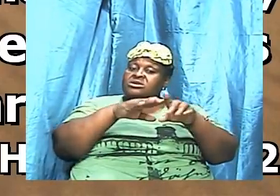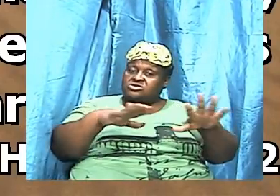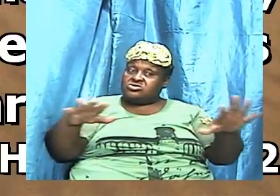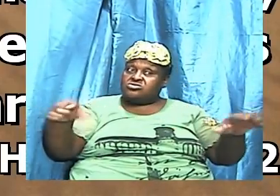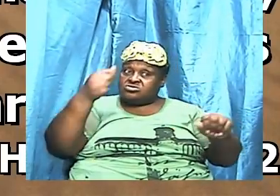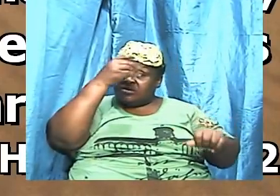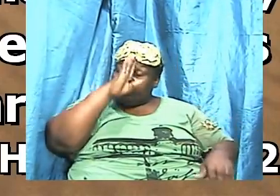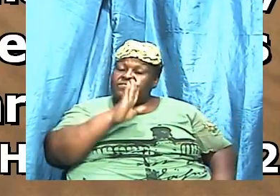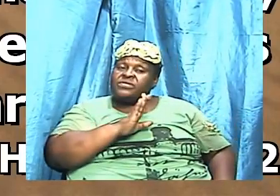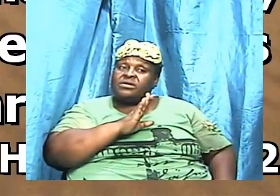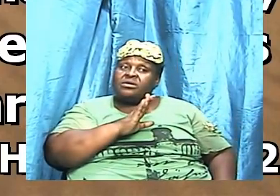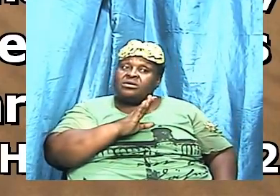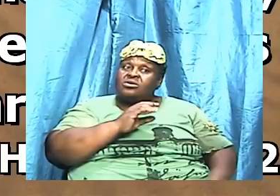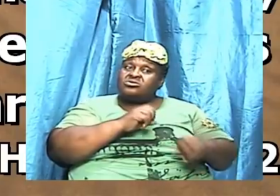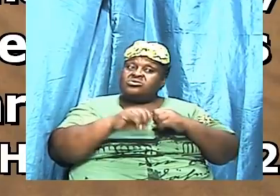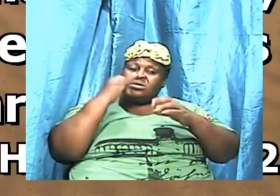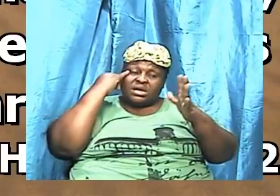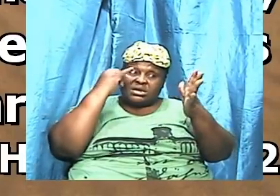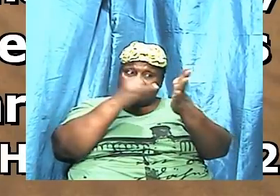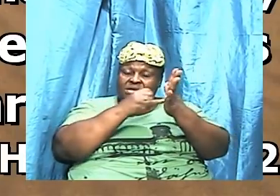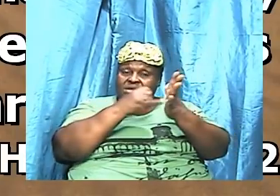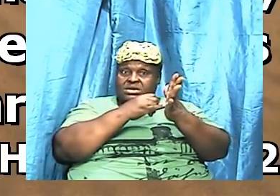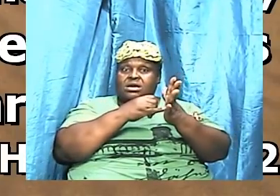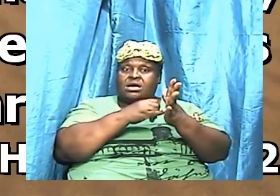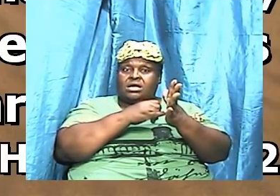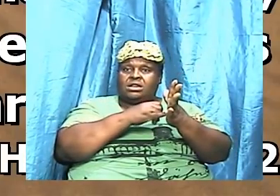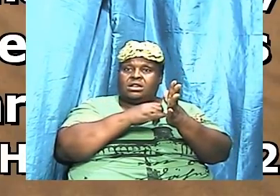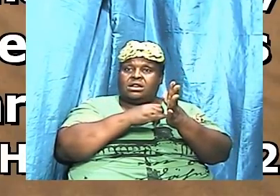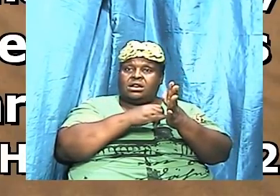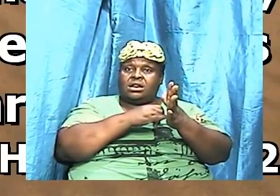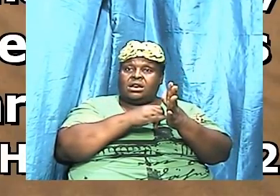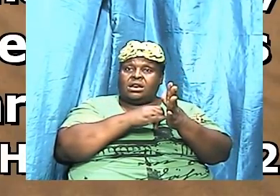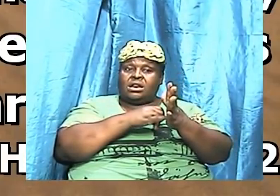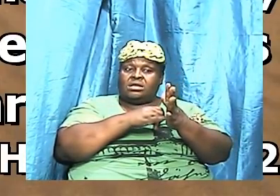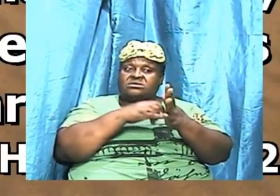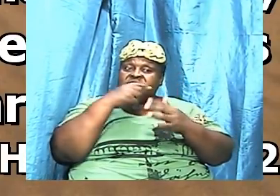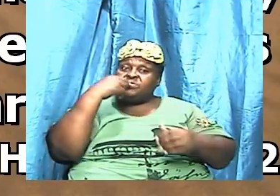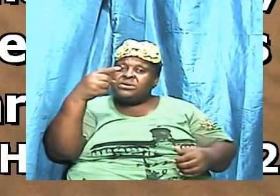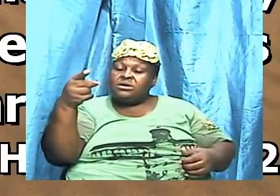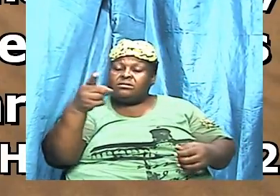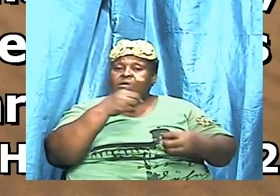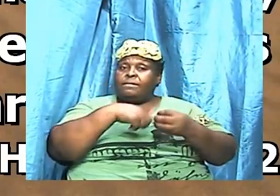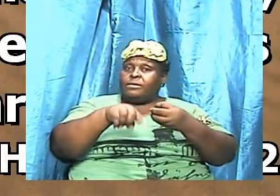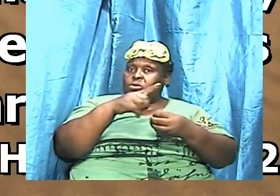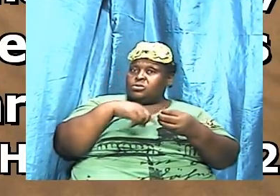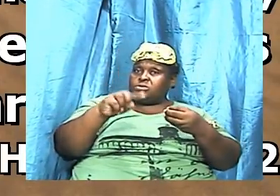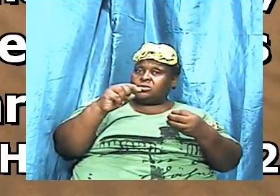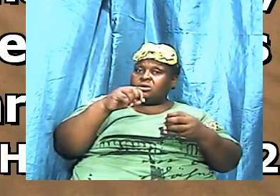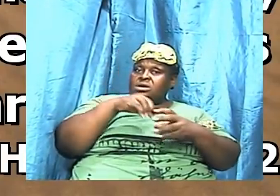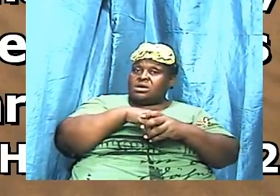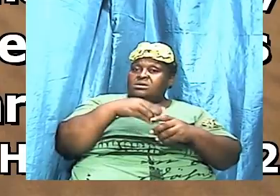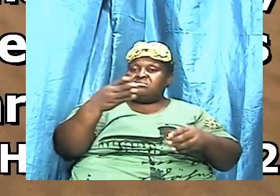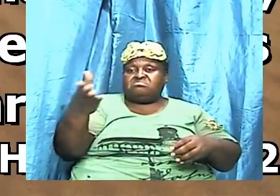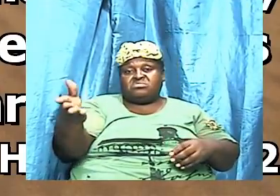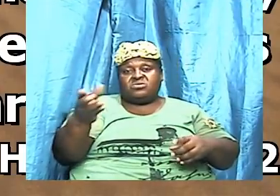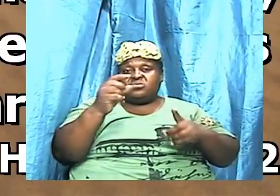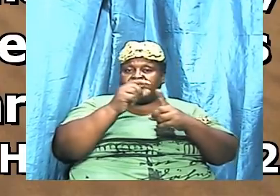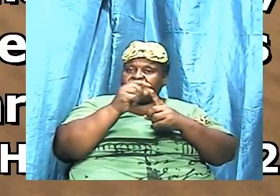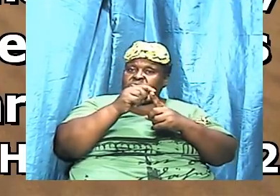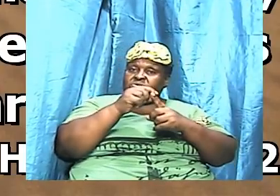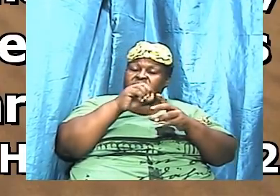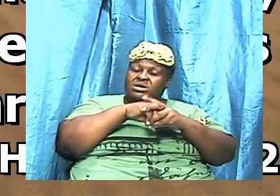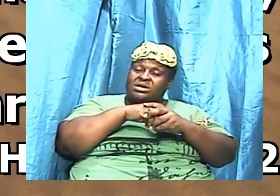identical phrase that we made reference to in those other scriptures in